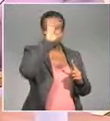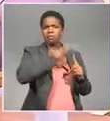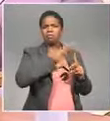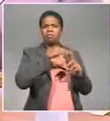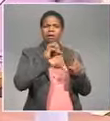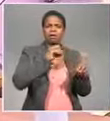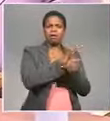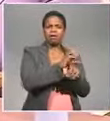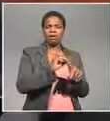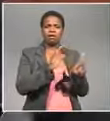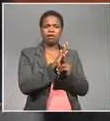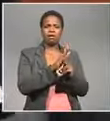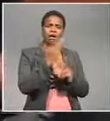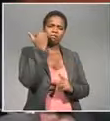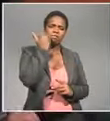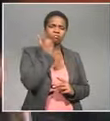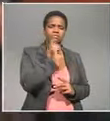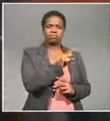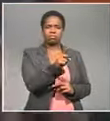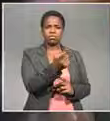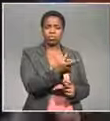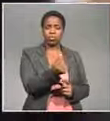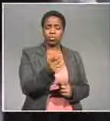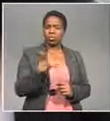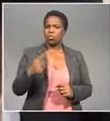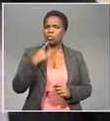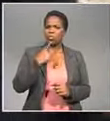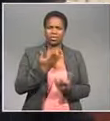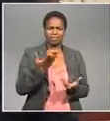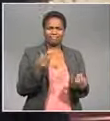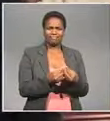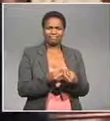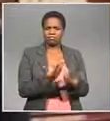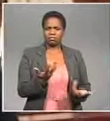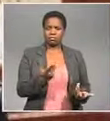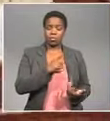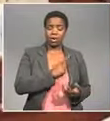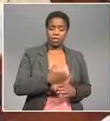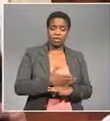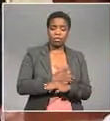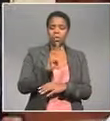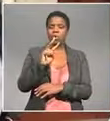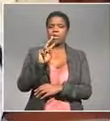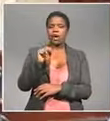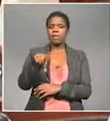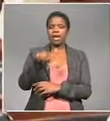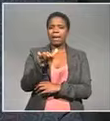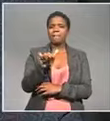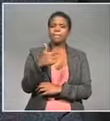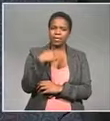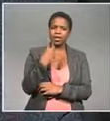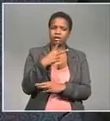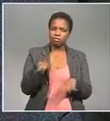and prosecutors Something he says that was also taken up by former NPA boss Sean Abrams